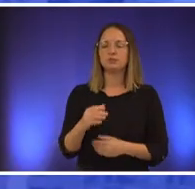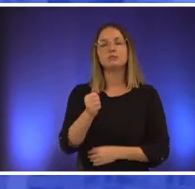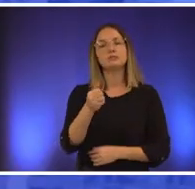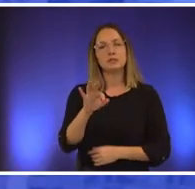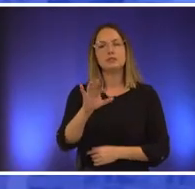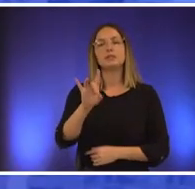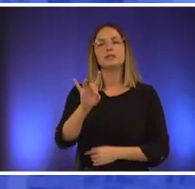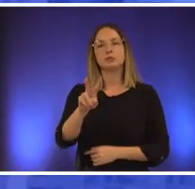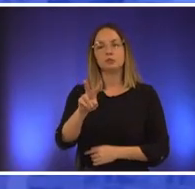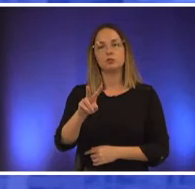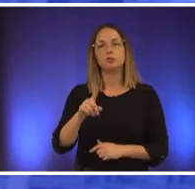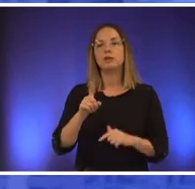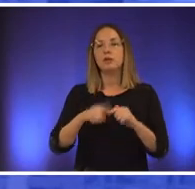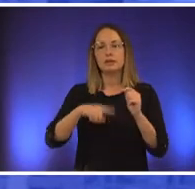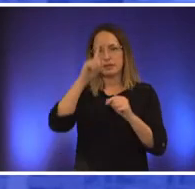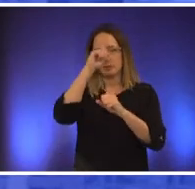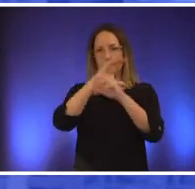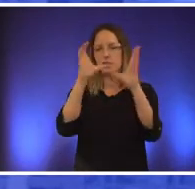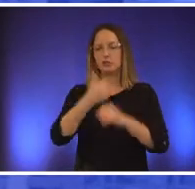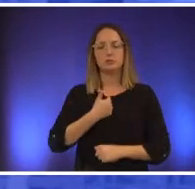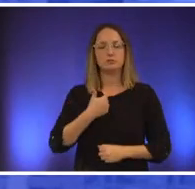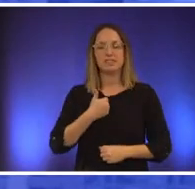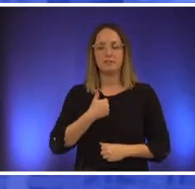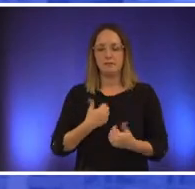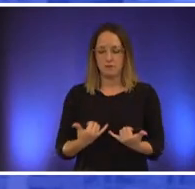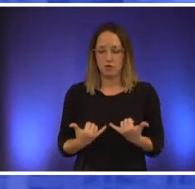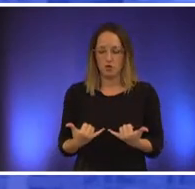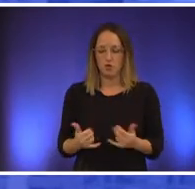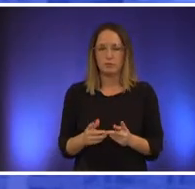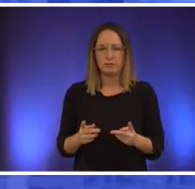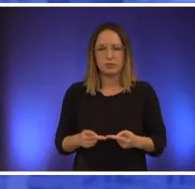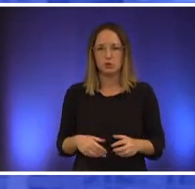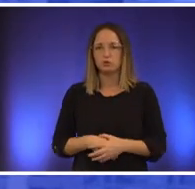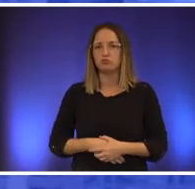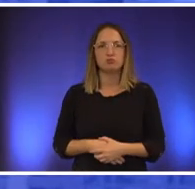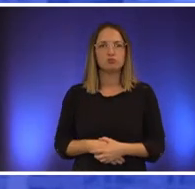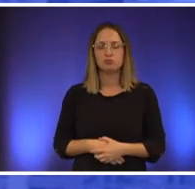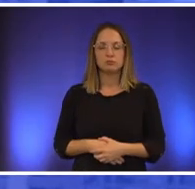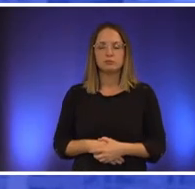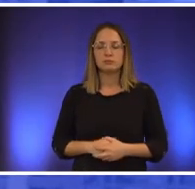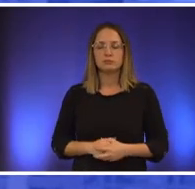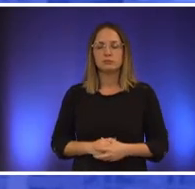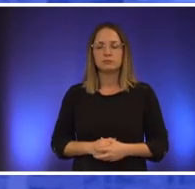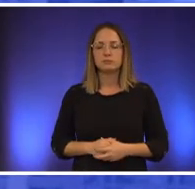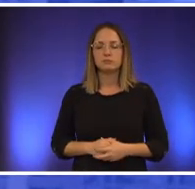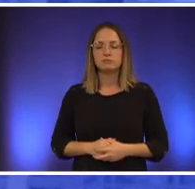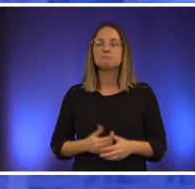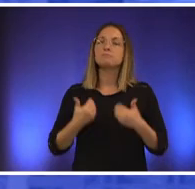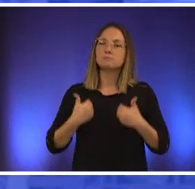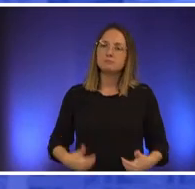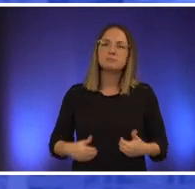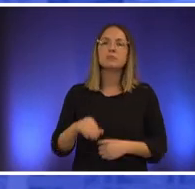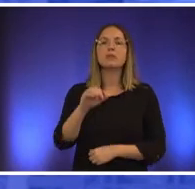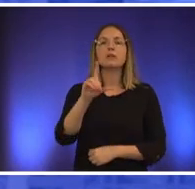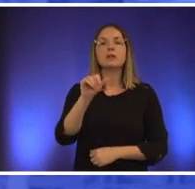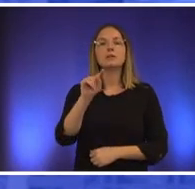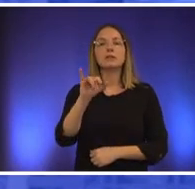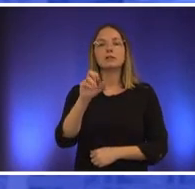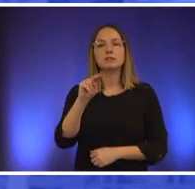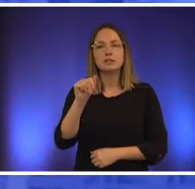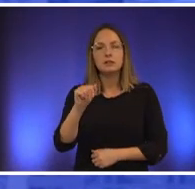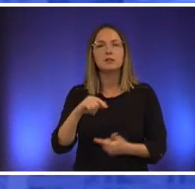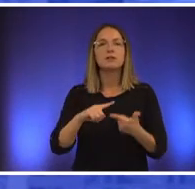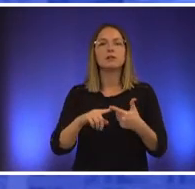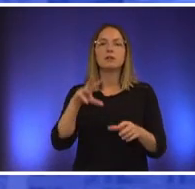i would have been in this position um as a latina as a member of the lgbt